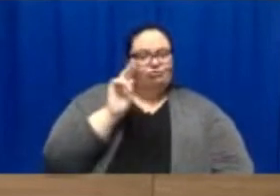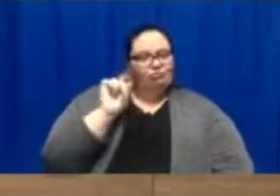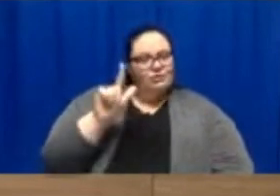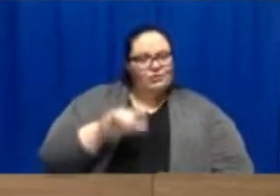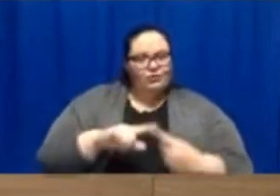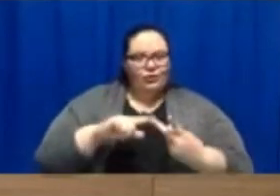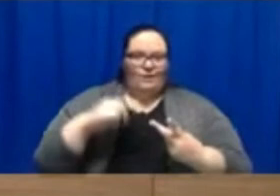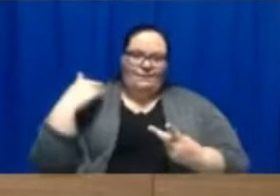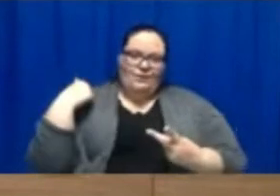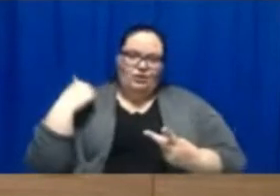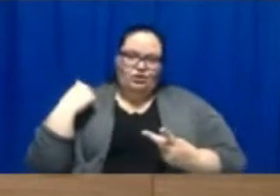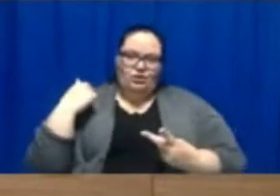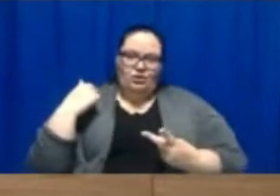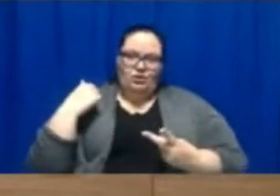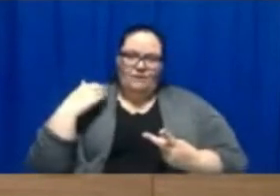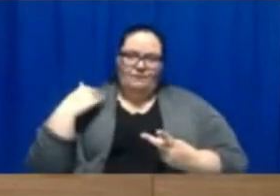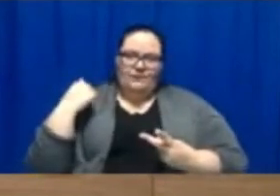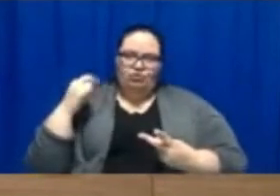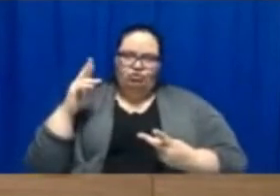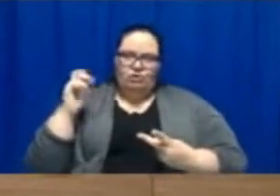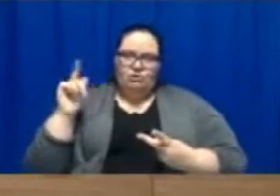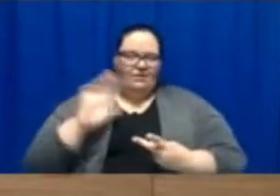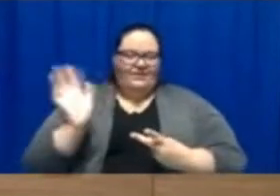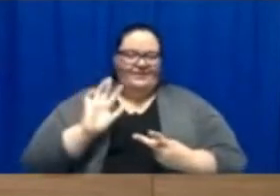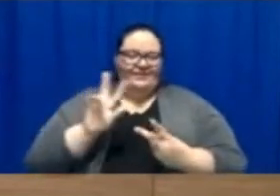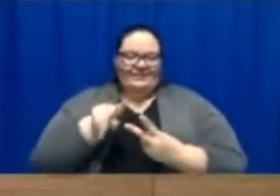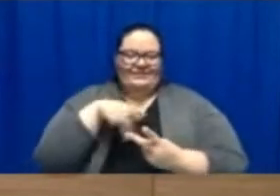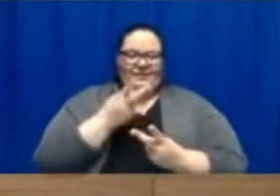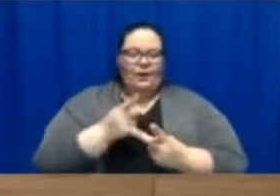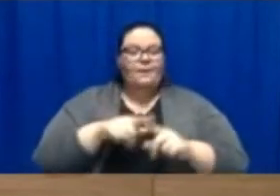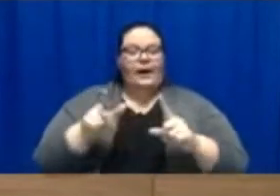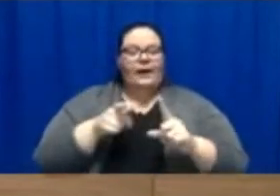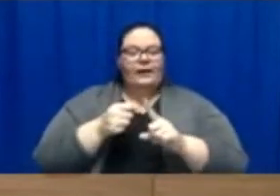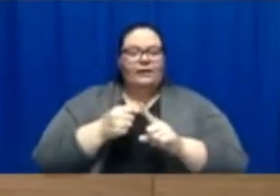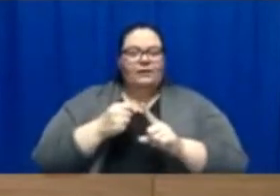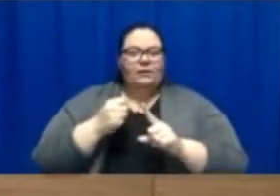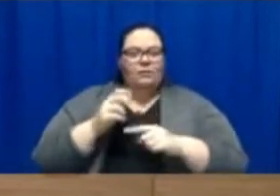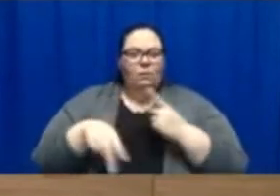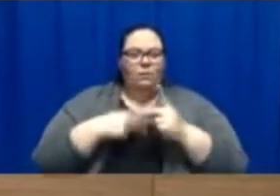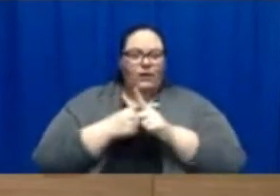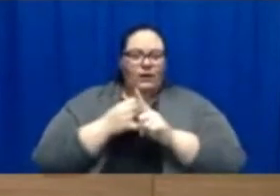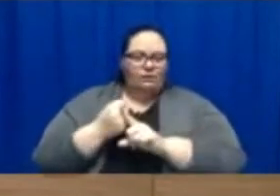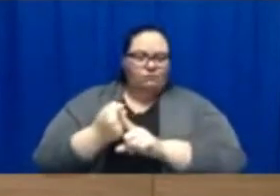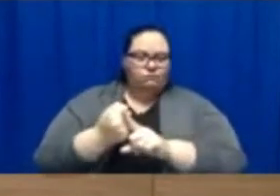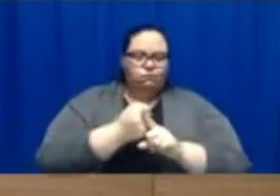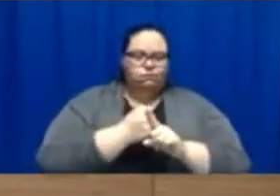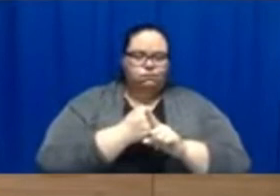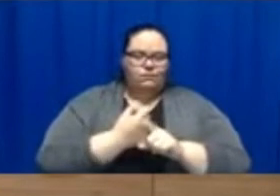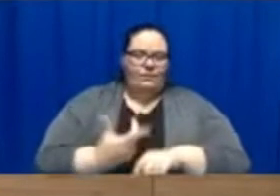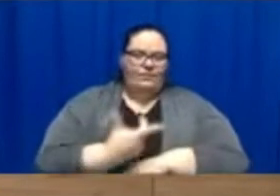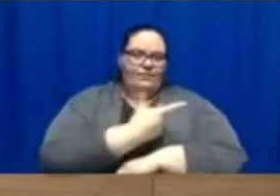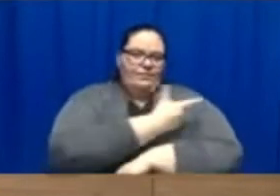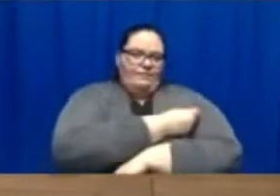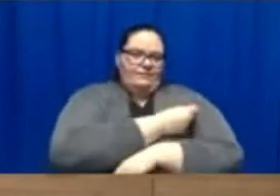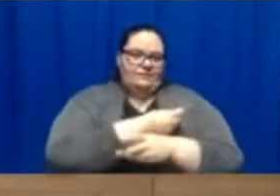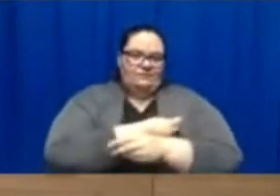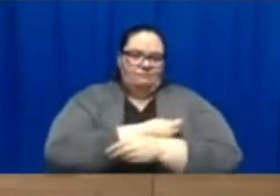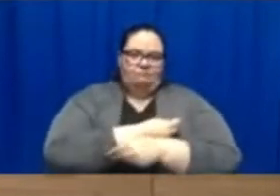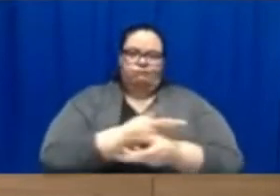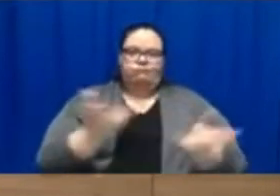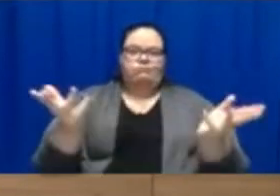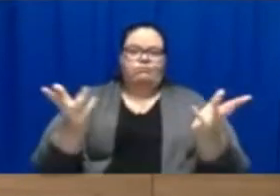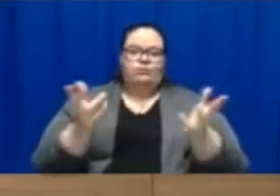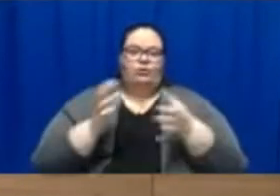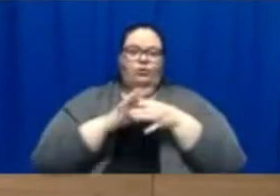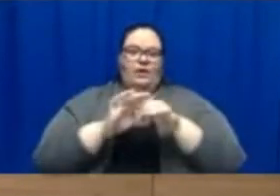you explain a little bit about what impacts you think this rollout will have on general population spread